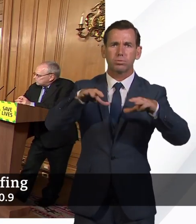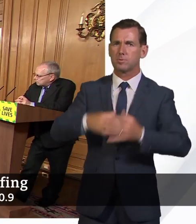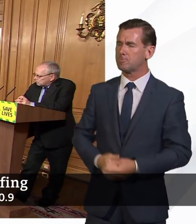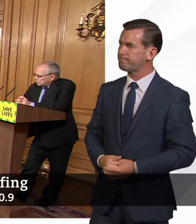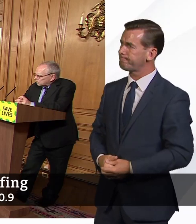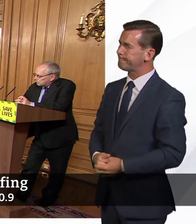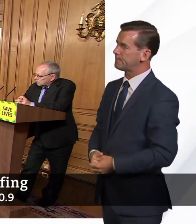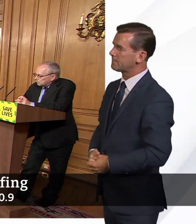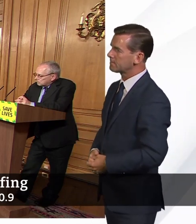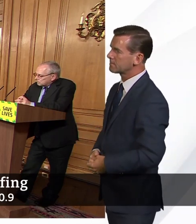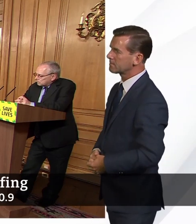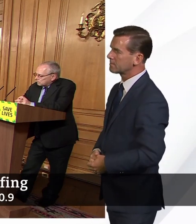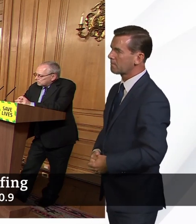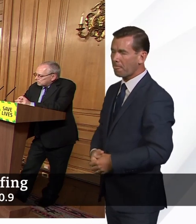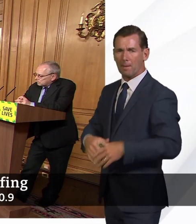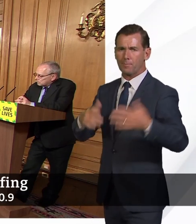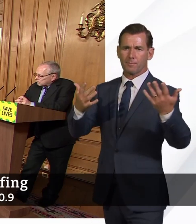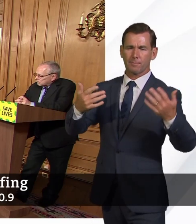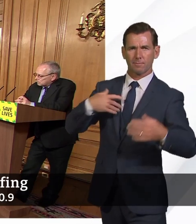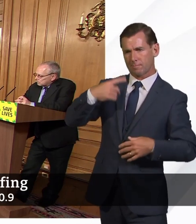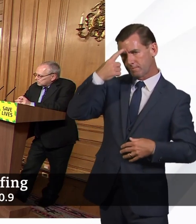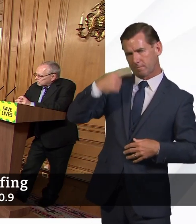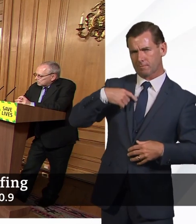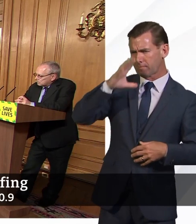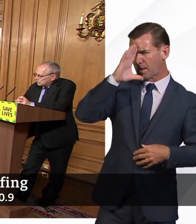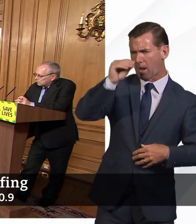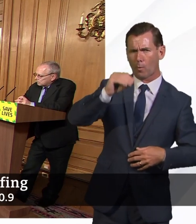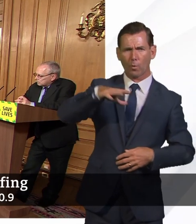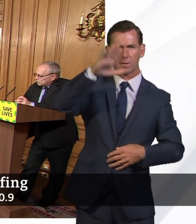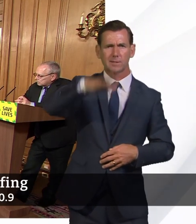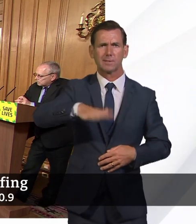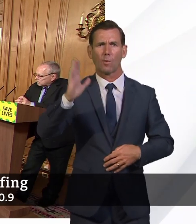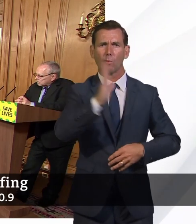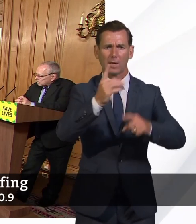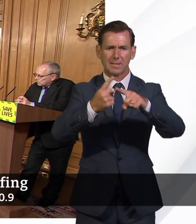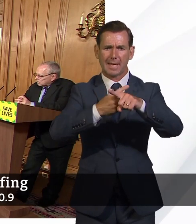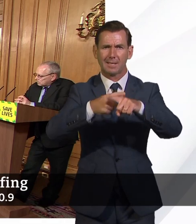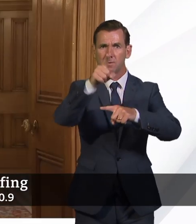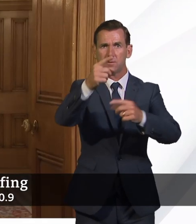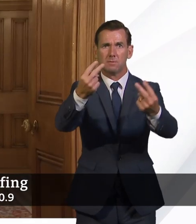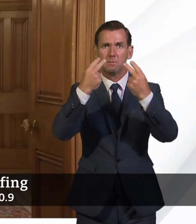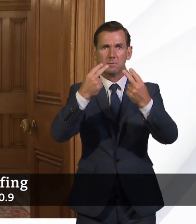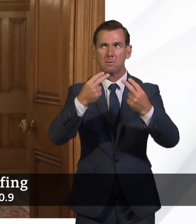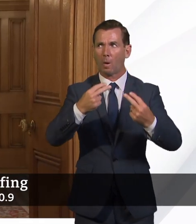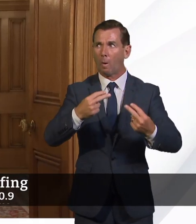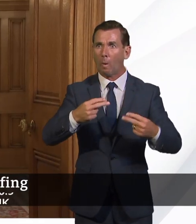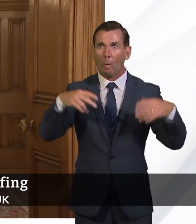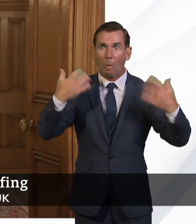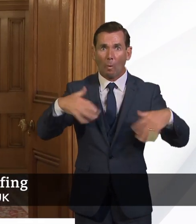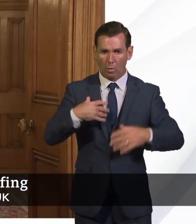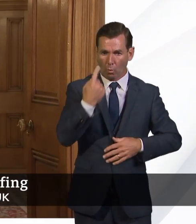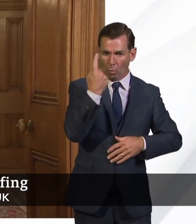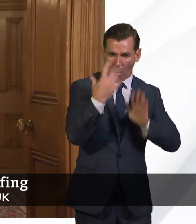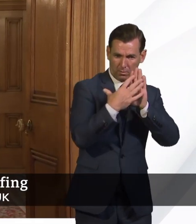I'd say, look, the message to somebody in the southwest watching this, concerned that they've seen that at least one of the projection